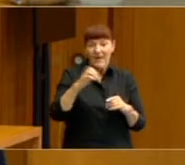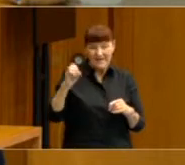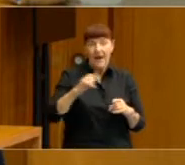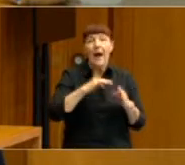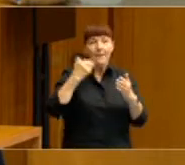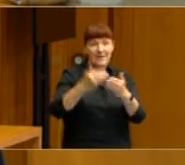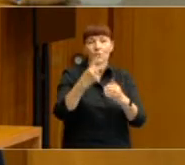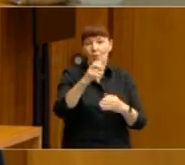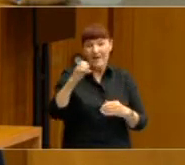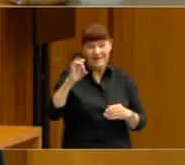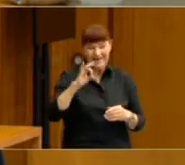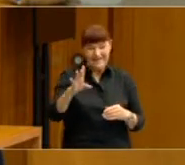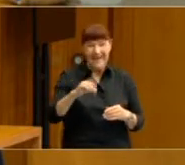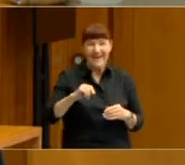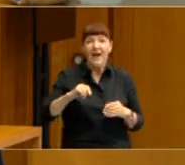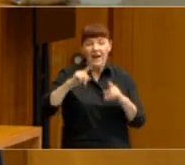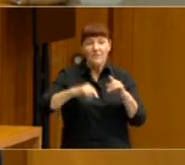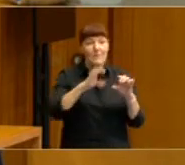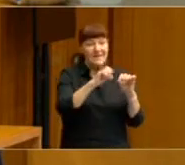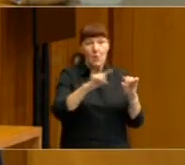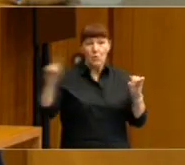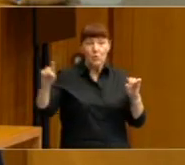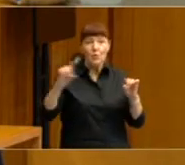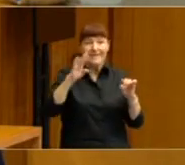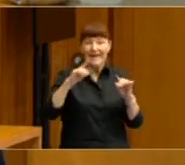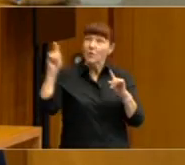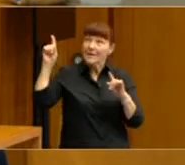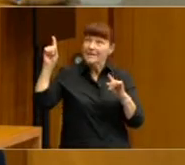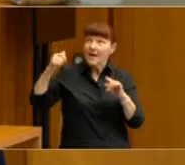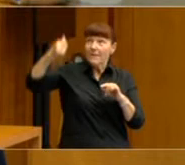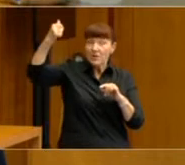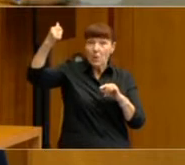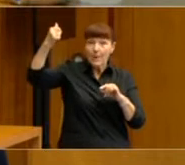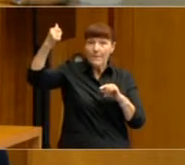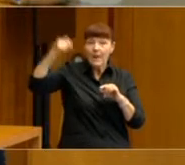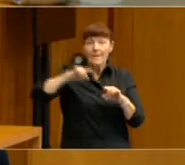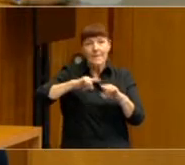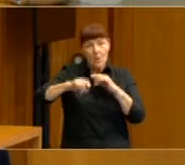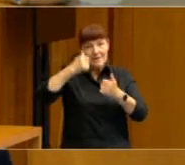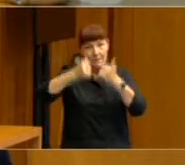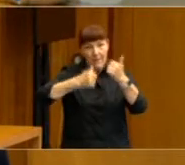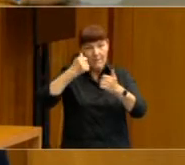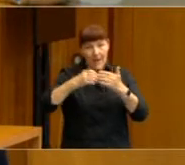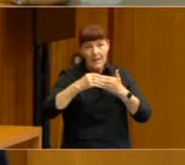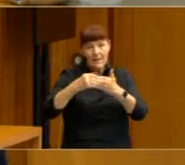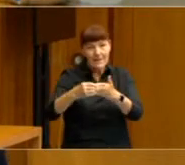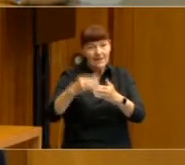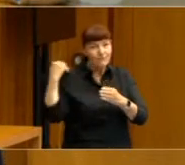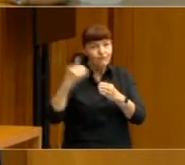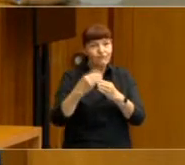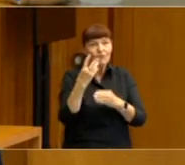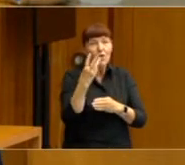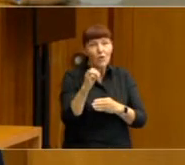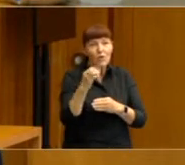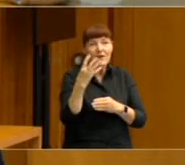between zero to ten. And you can see at the top that the most popular leaders over the last 30-40 years,